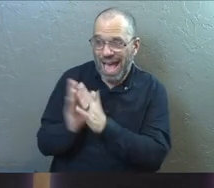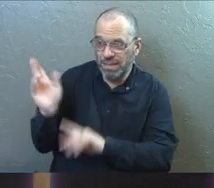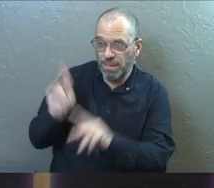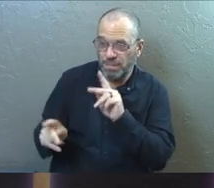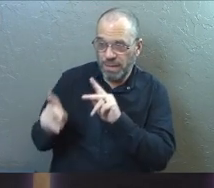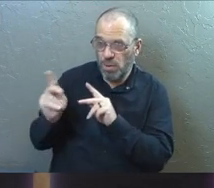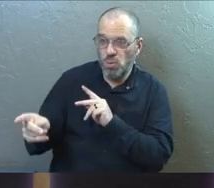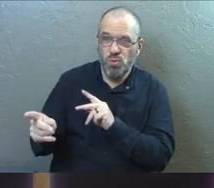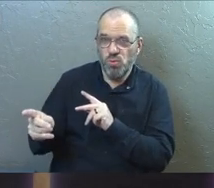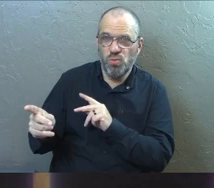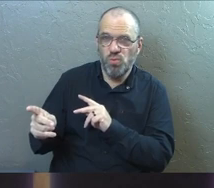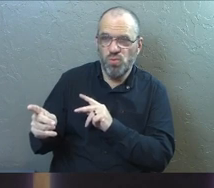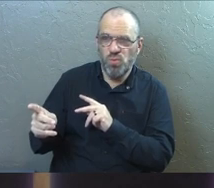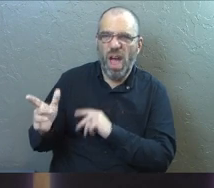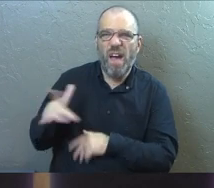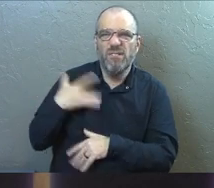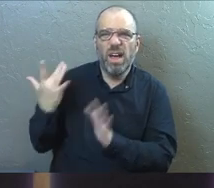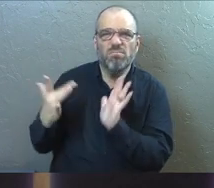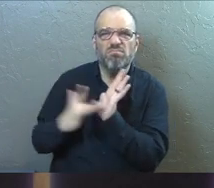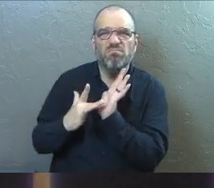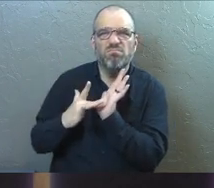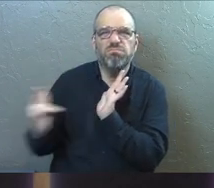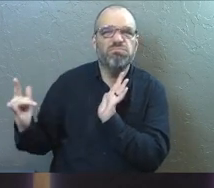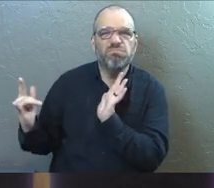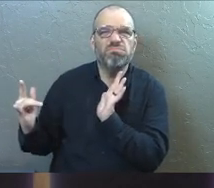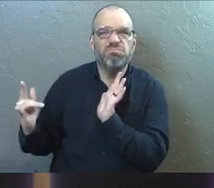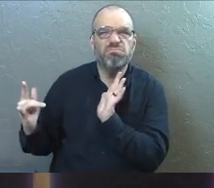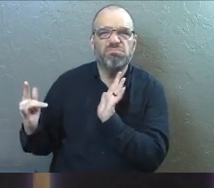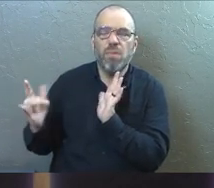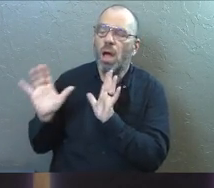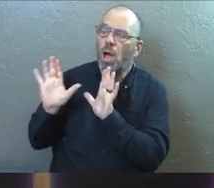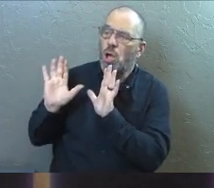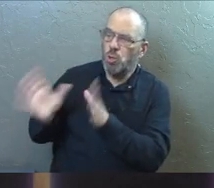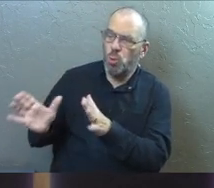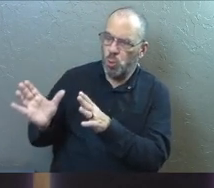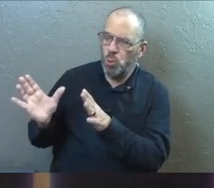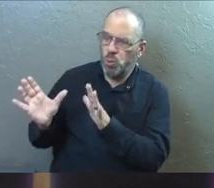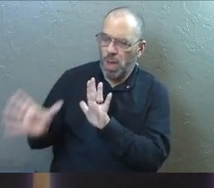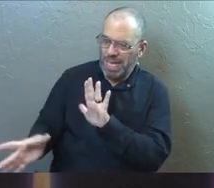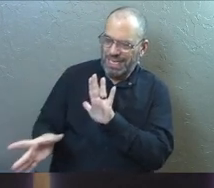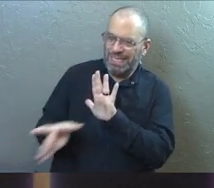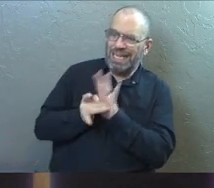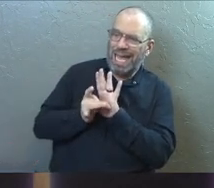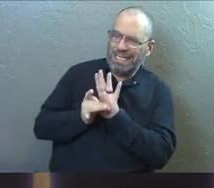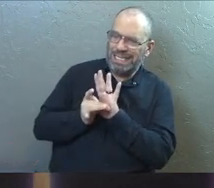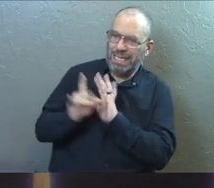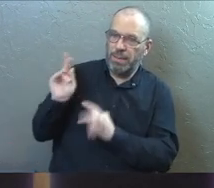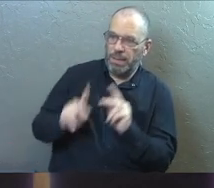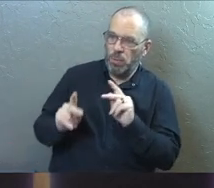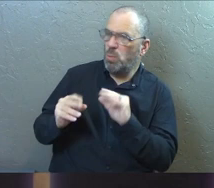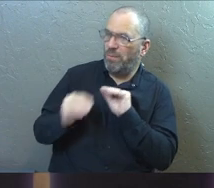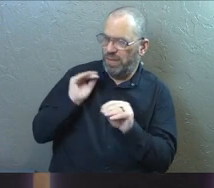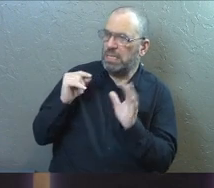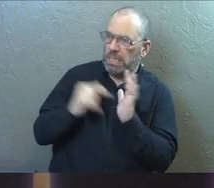who had felt wronged by this whole thing and they said, you select the people that are going to fix it.